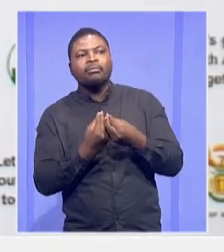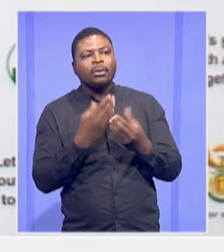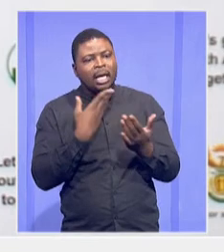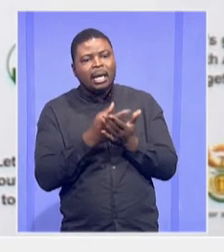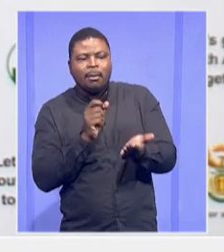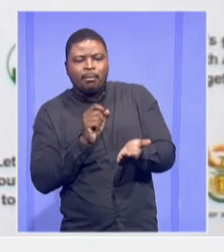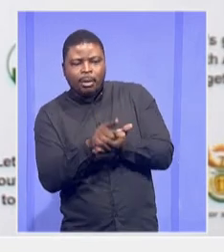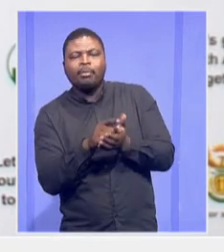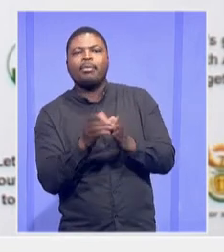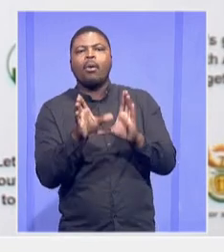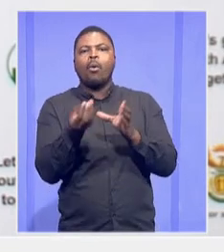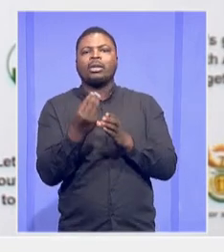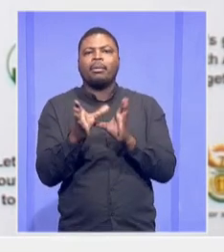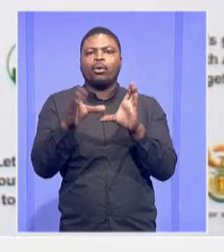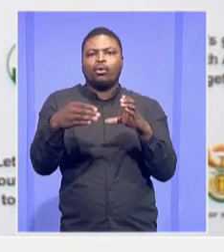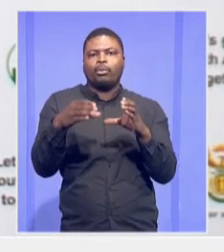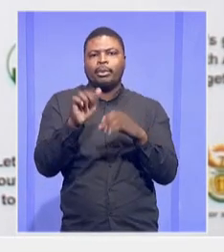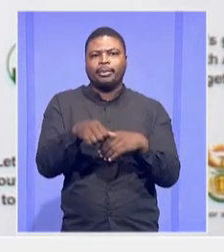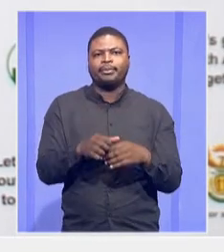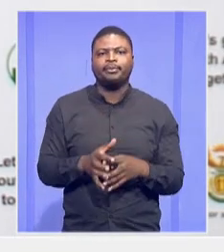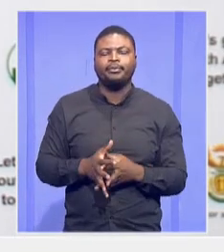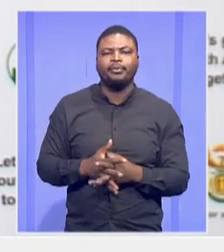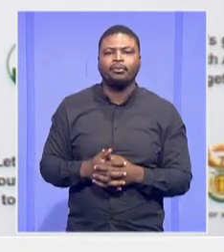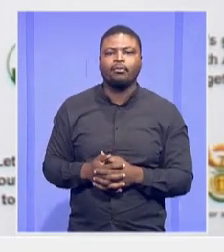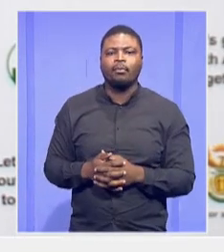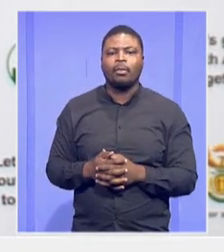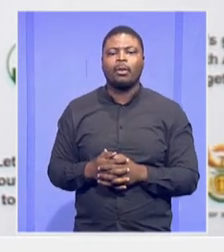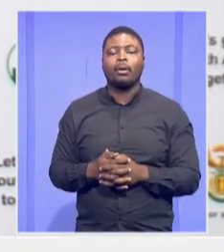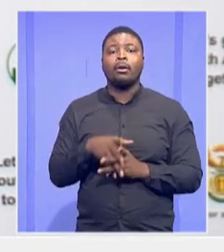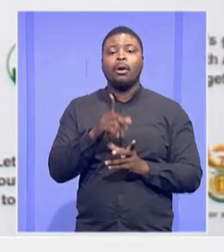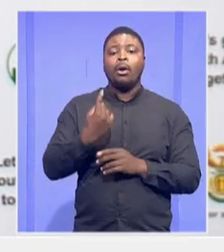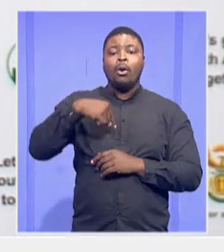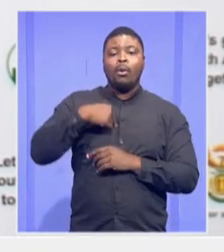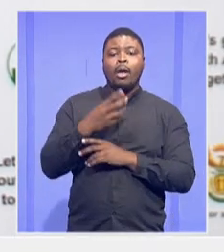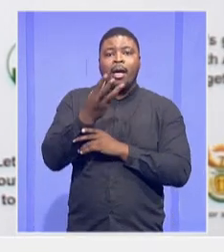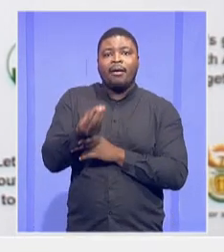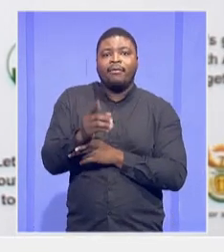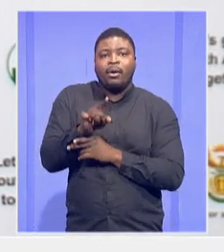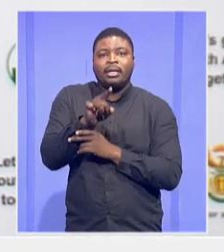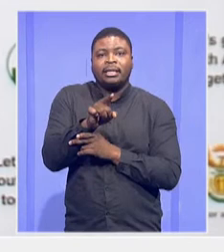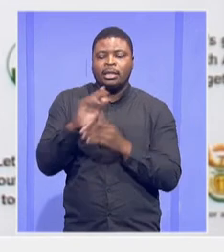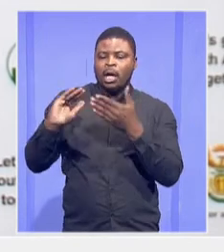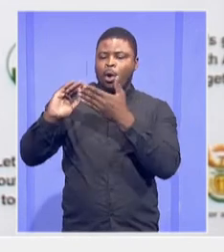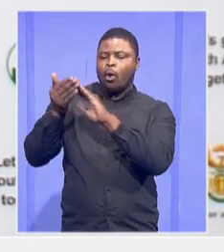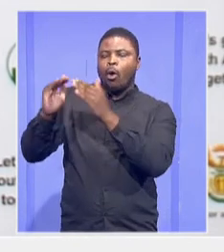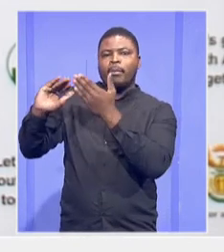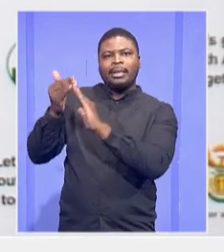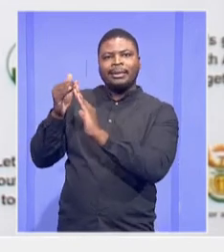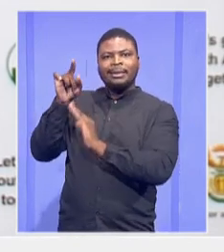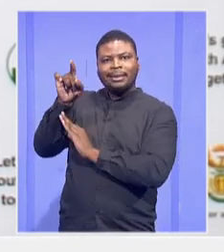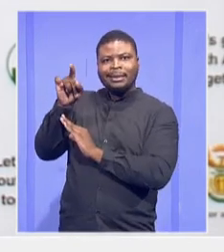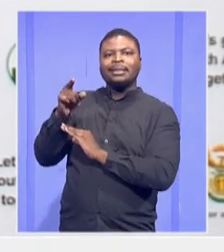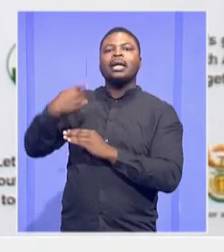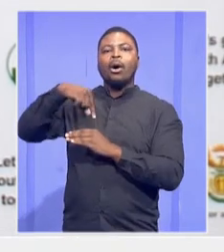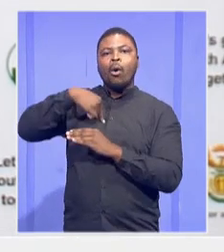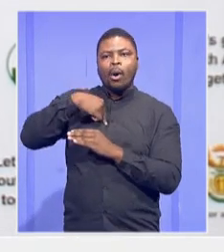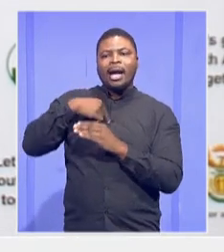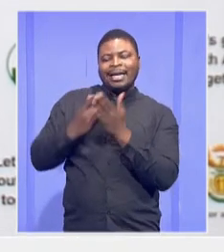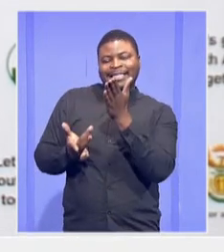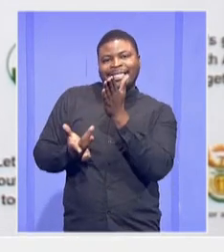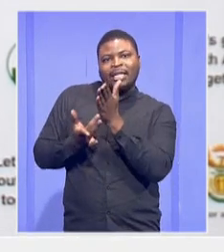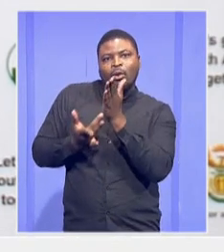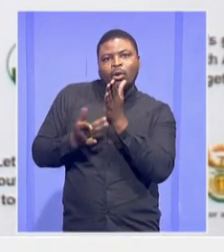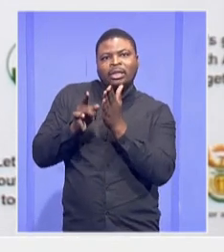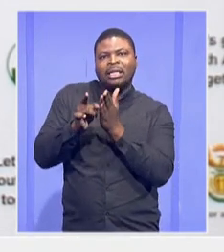We've also had challenges of communities rejecting alternative technology that we deploy to build either